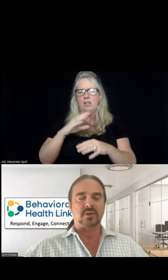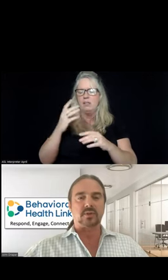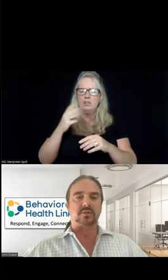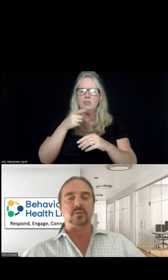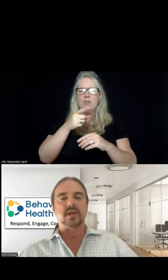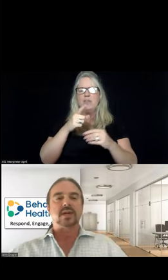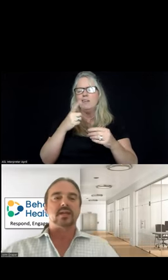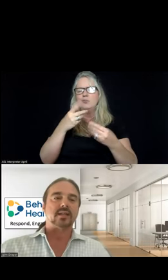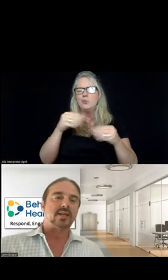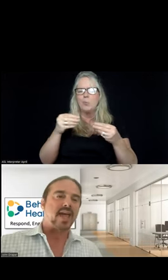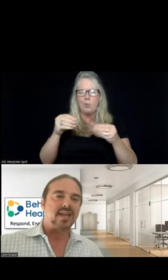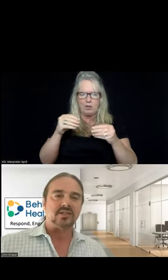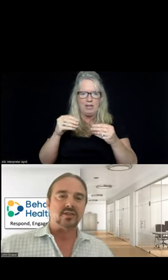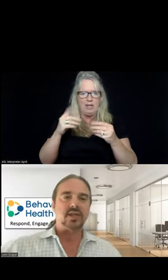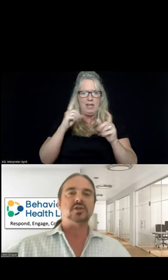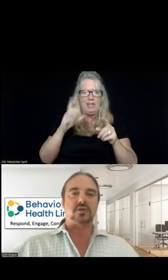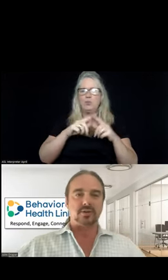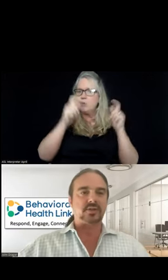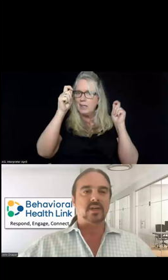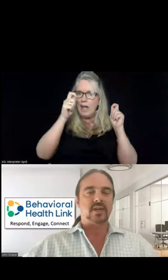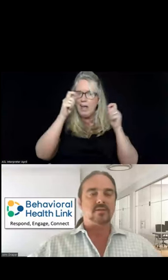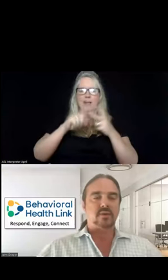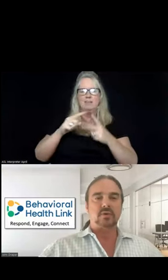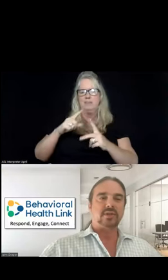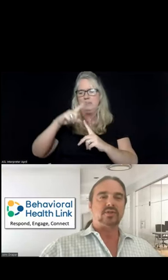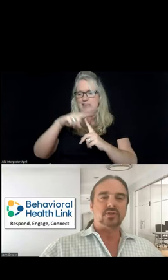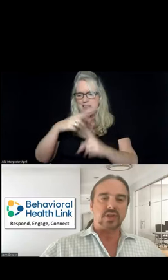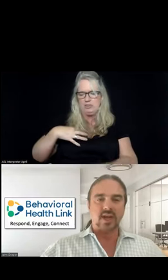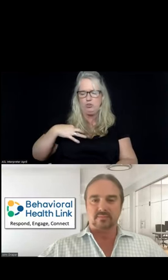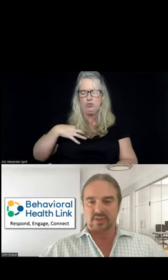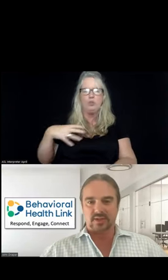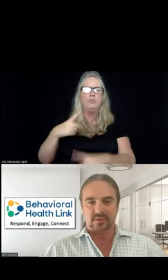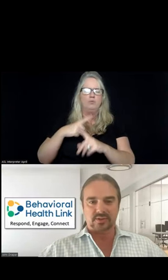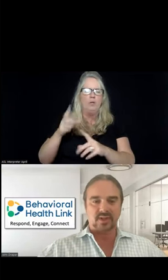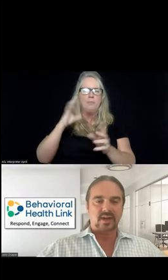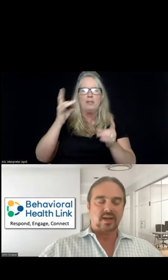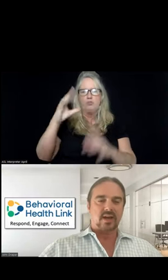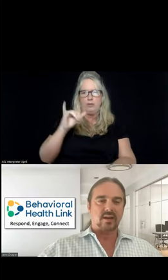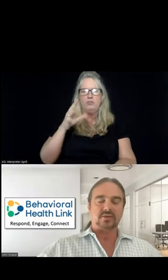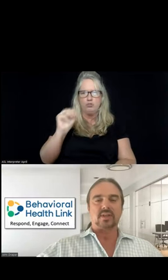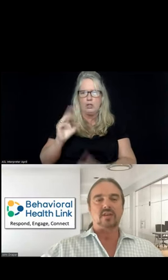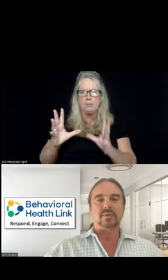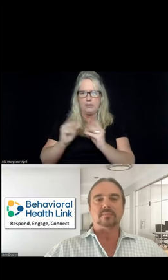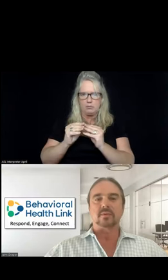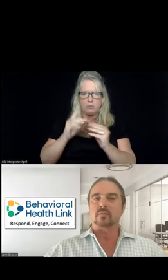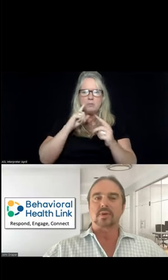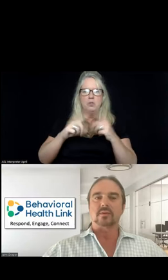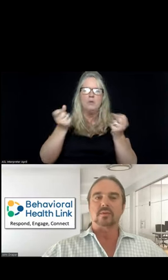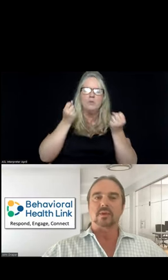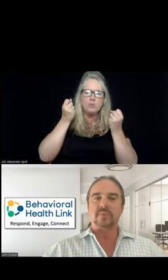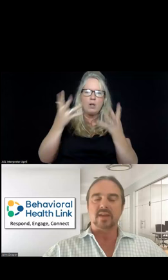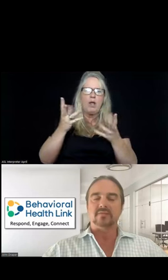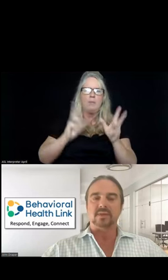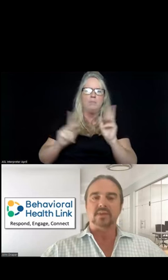story. You can also get hats and T-shirts from the Crisis Jam sessions. There's a lot of people that will